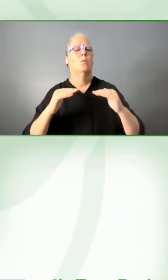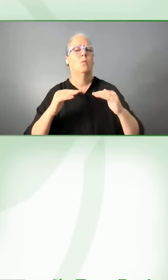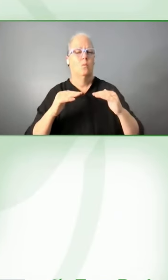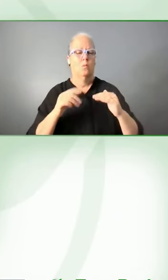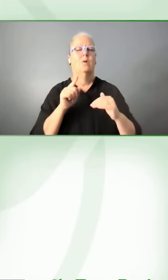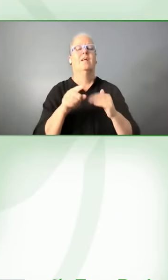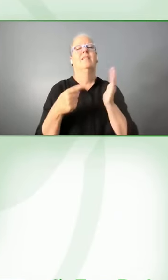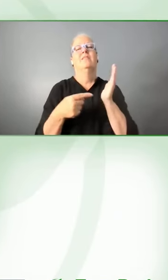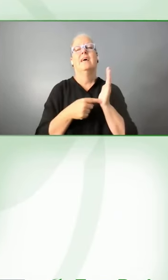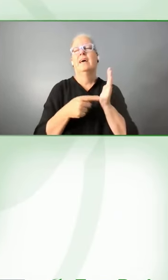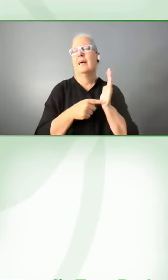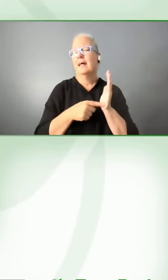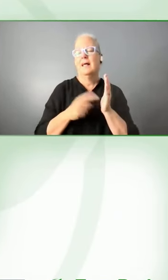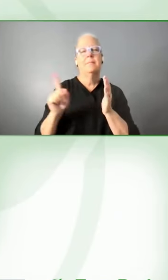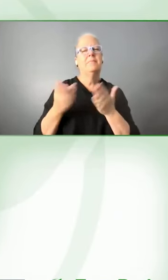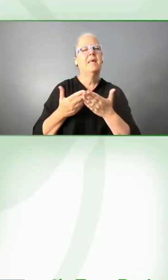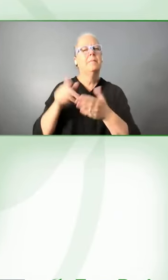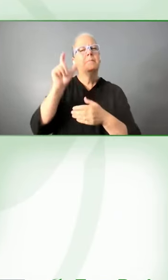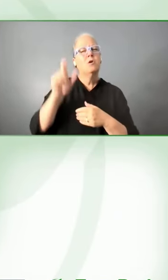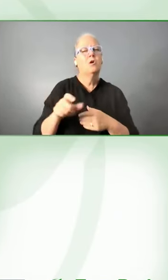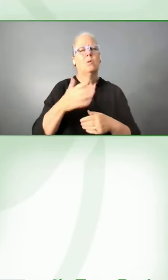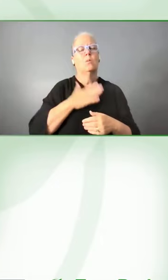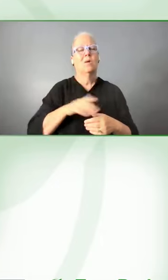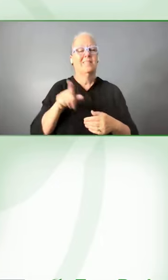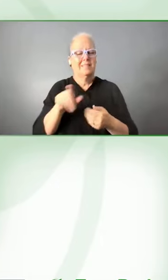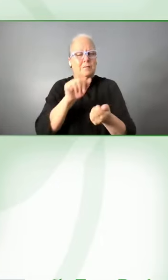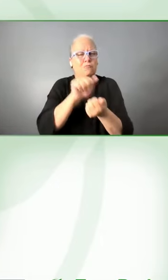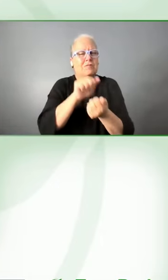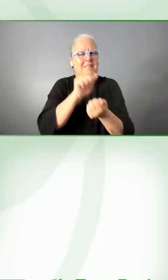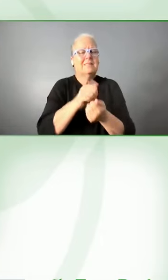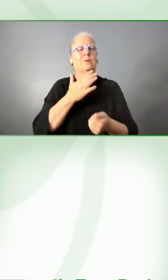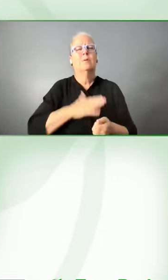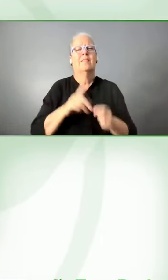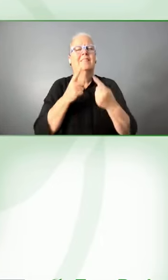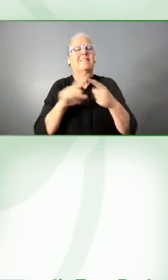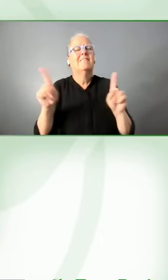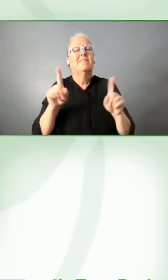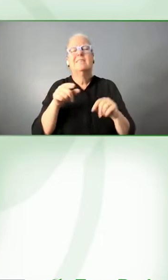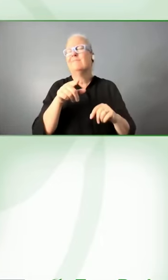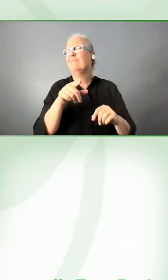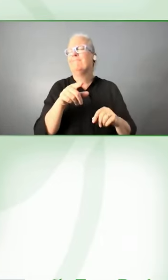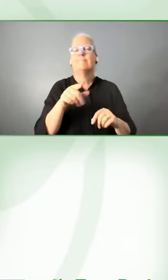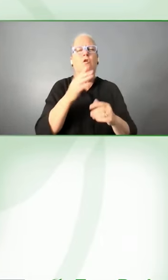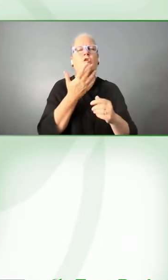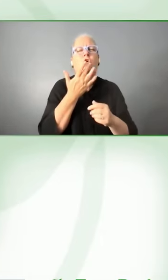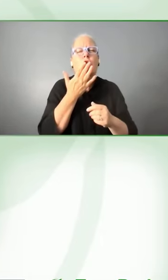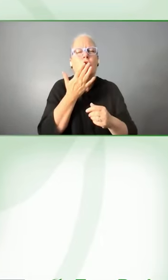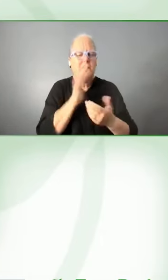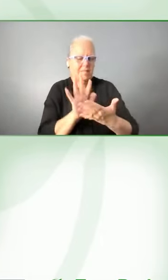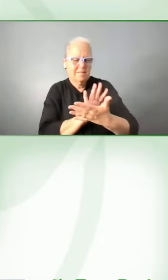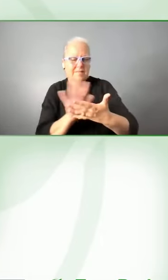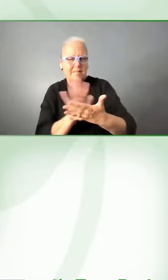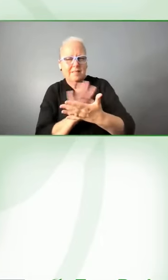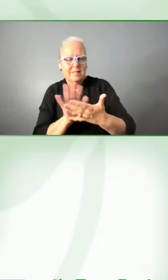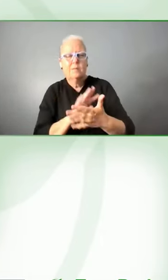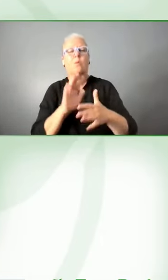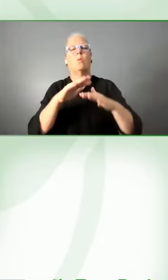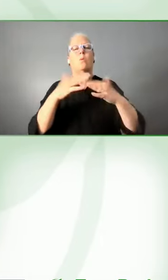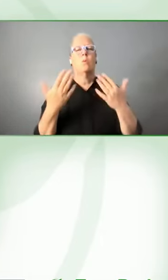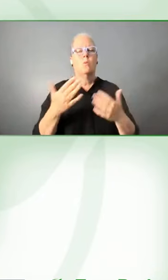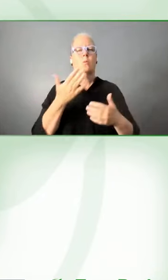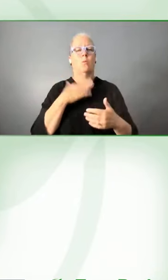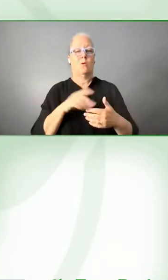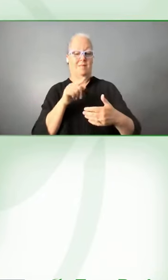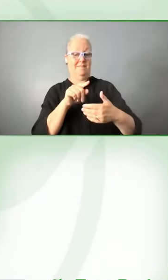use print communications but need a different color to do that or check templates to place over the the checks